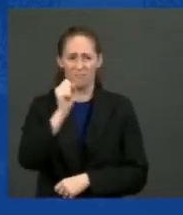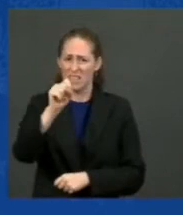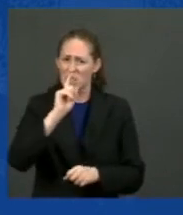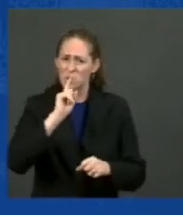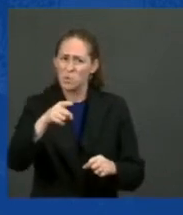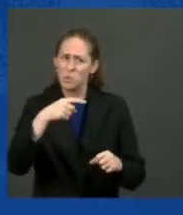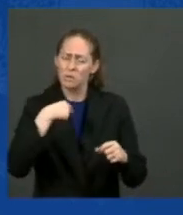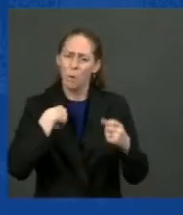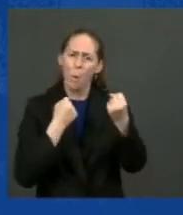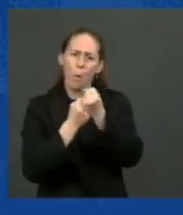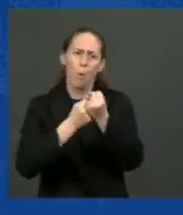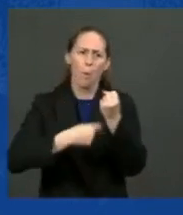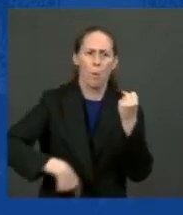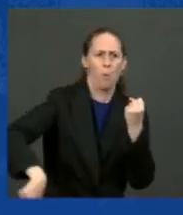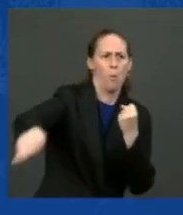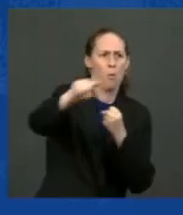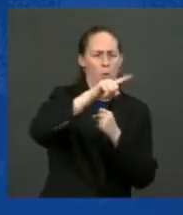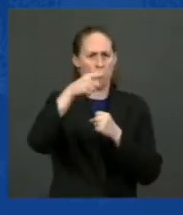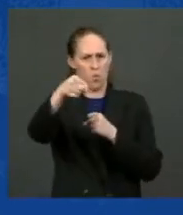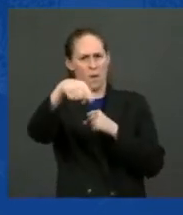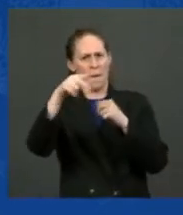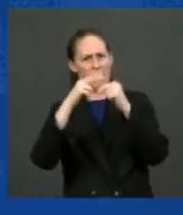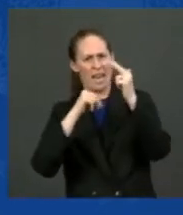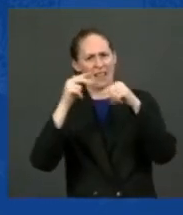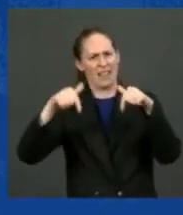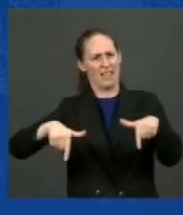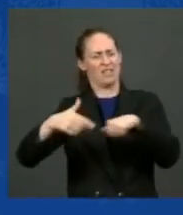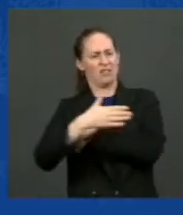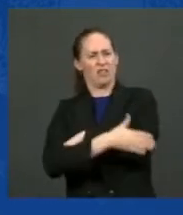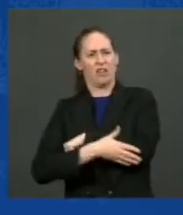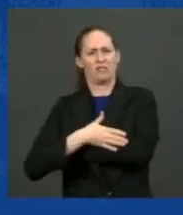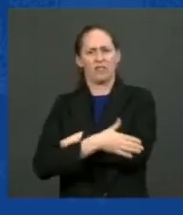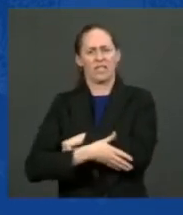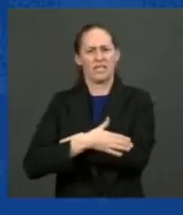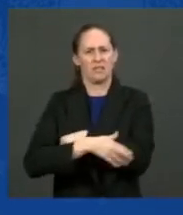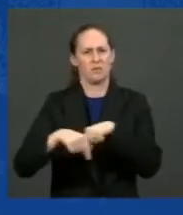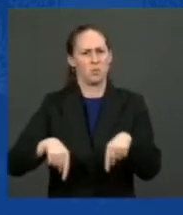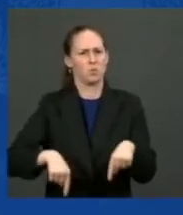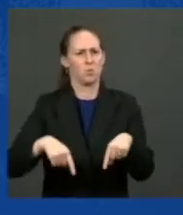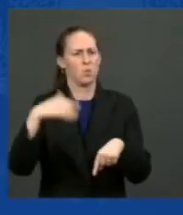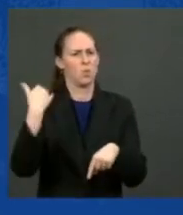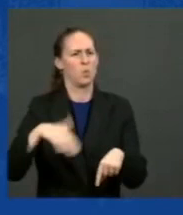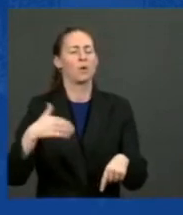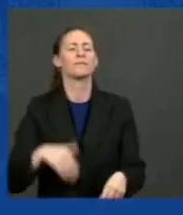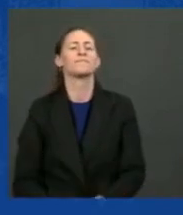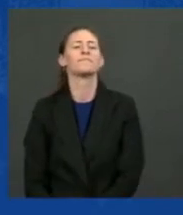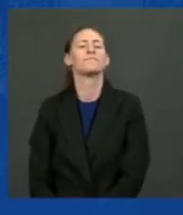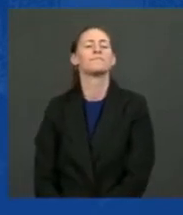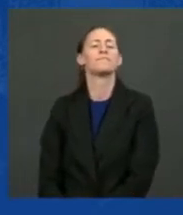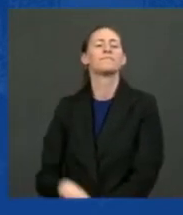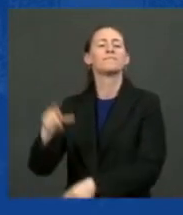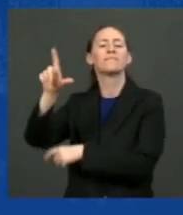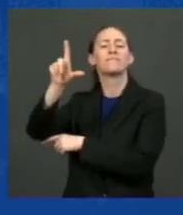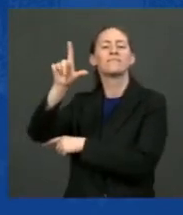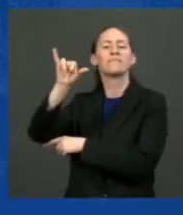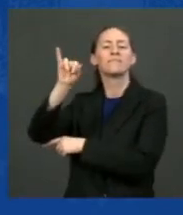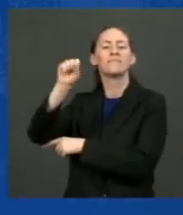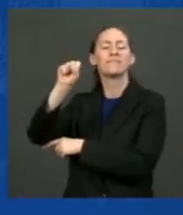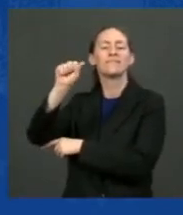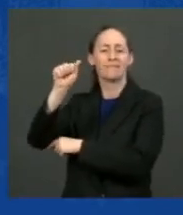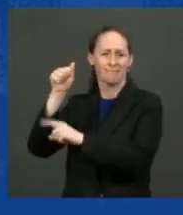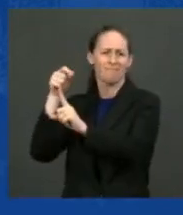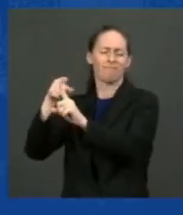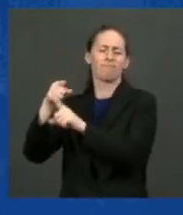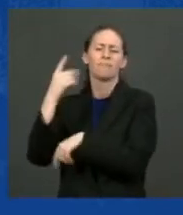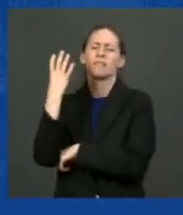be here with several excellent members of Congress. Lisa Slotkin, Alyssa, you don't want to